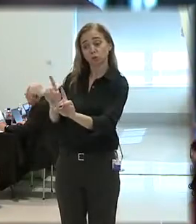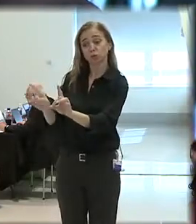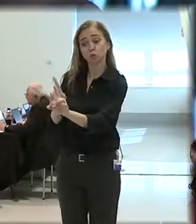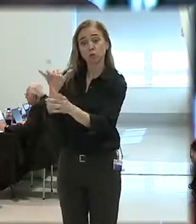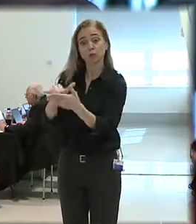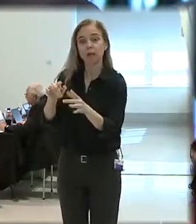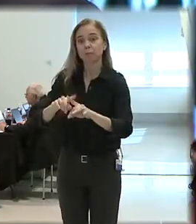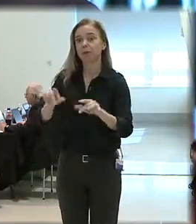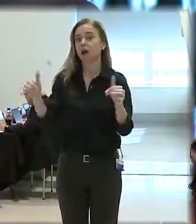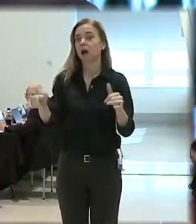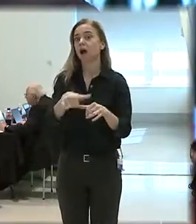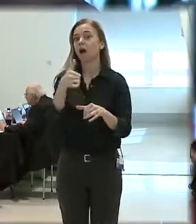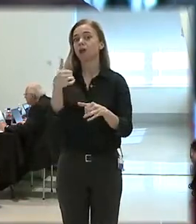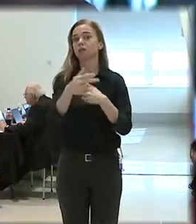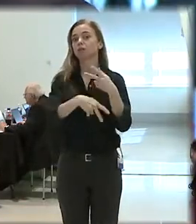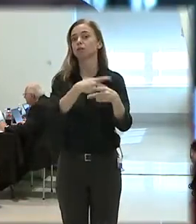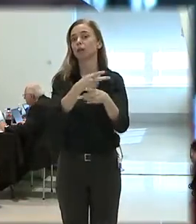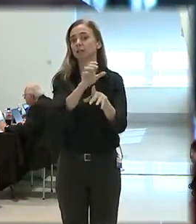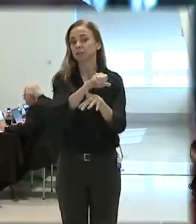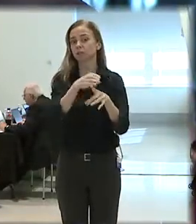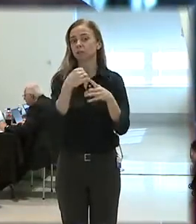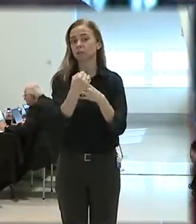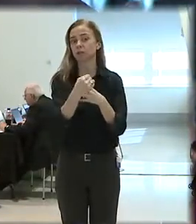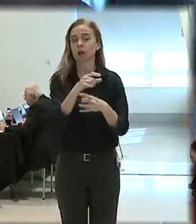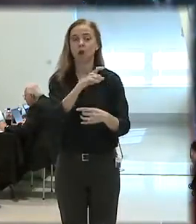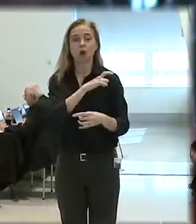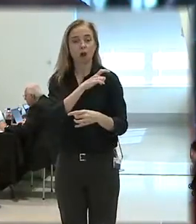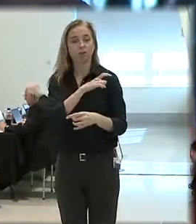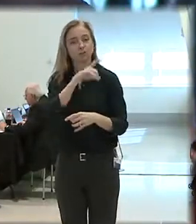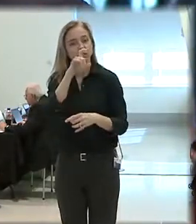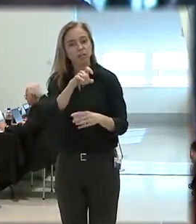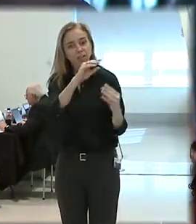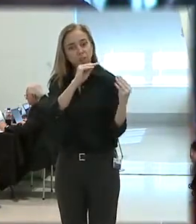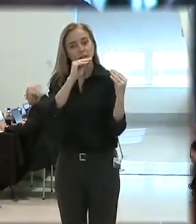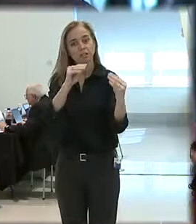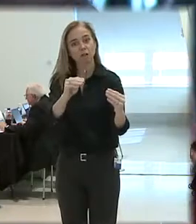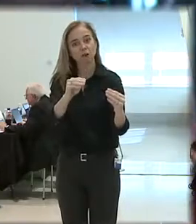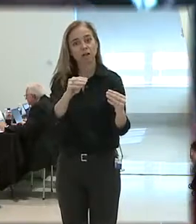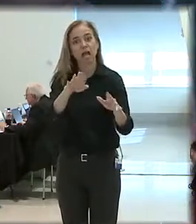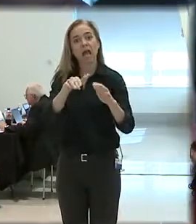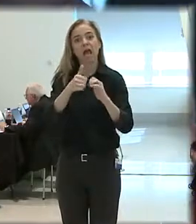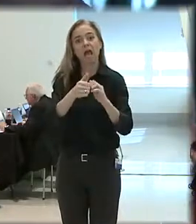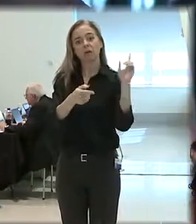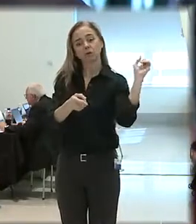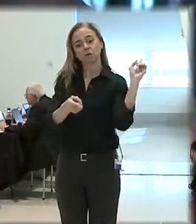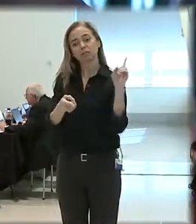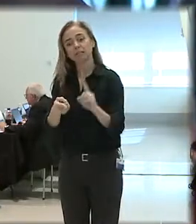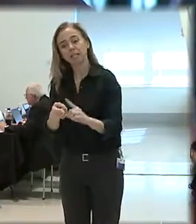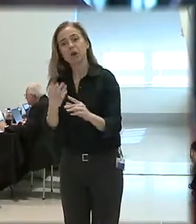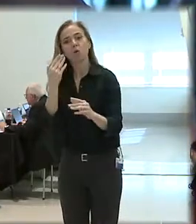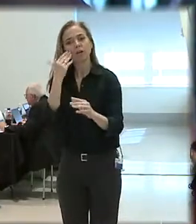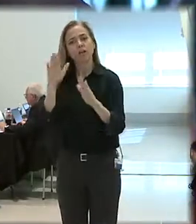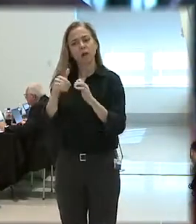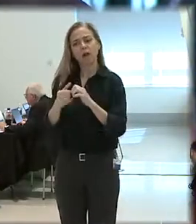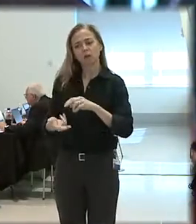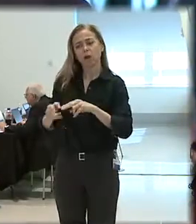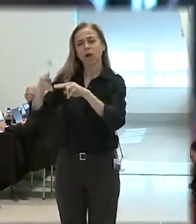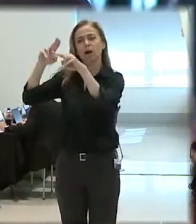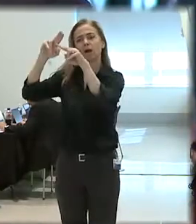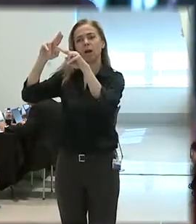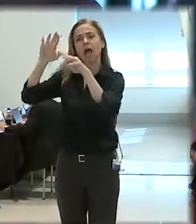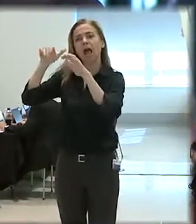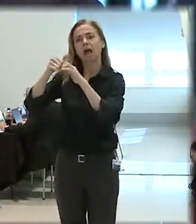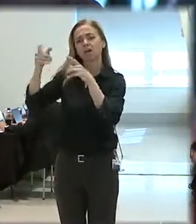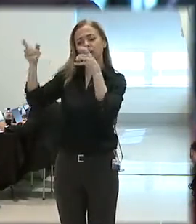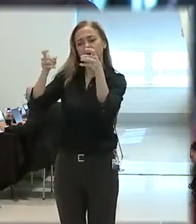there are a lot of other kind of situations in which officers need to be taught how to de-escalate. We know how to escalate situations, how do we bring it